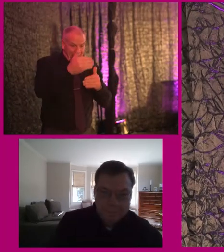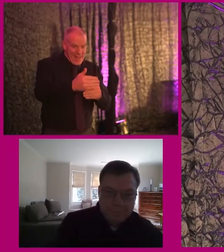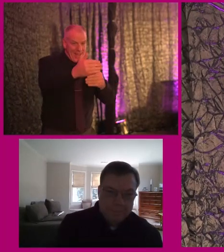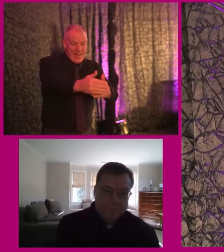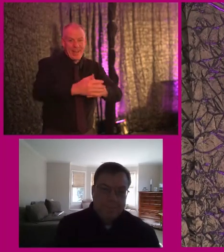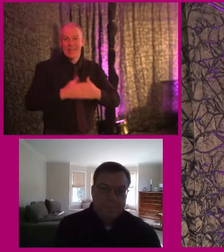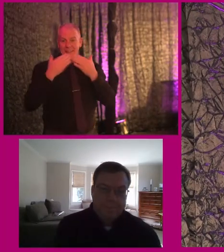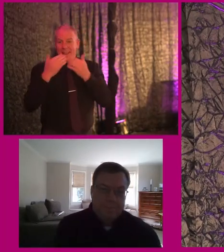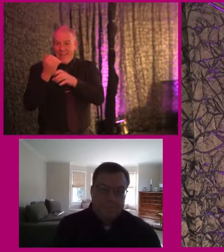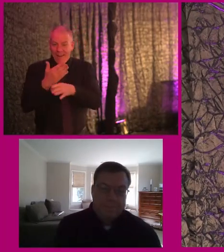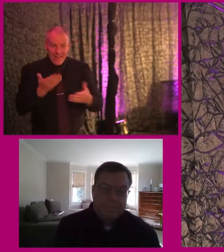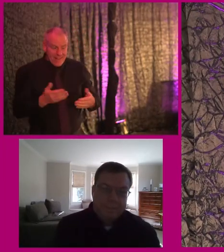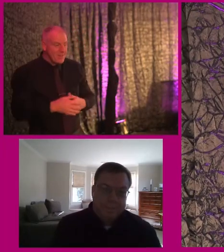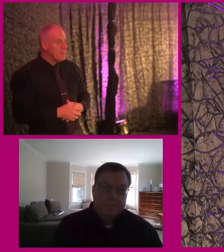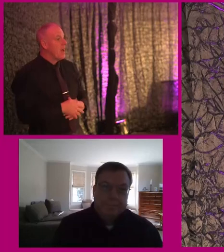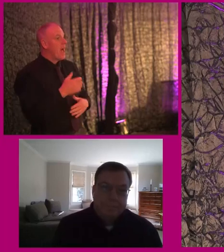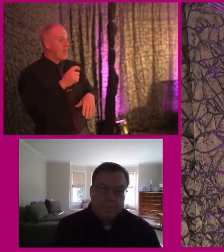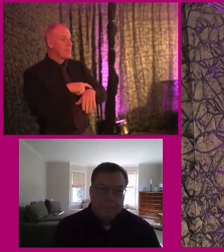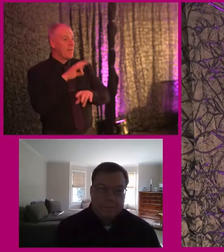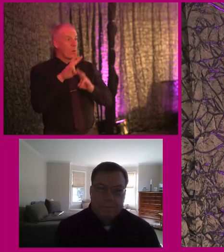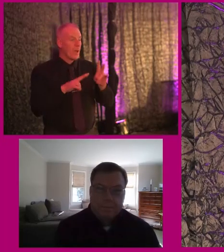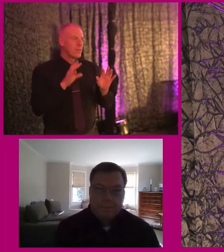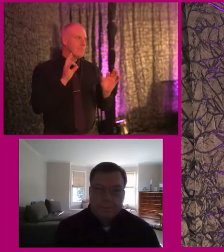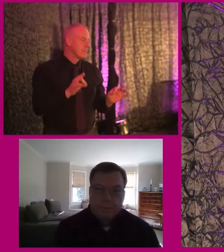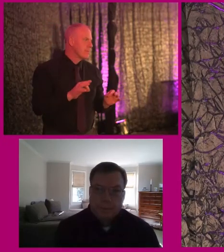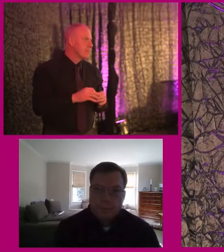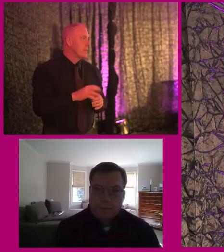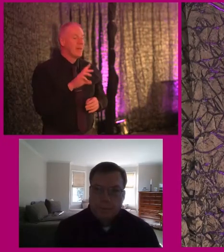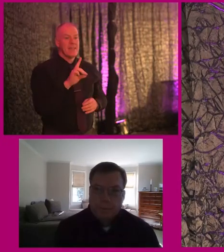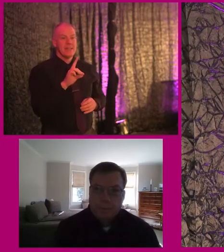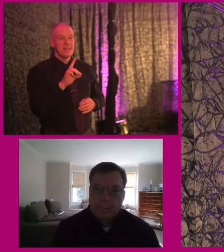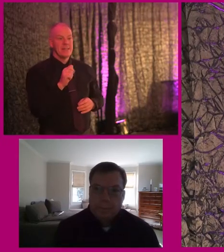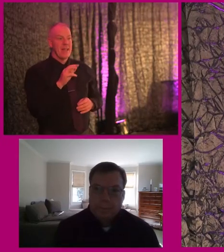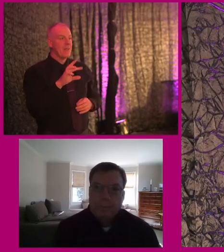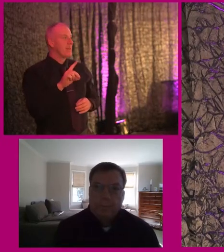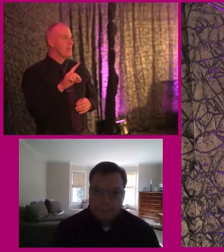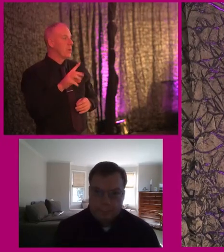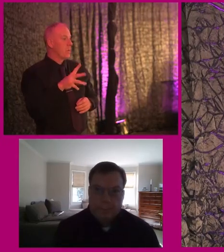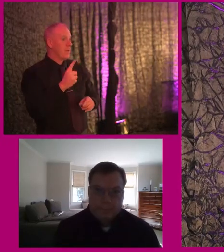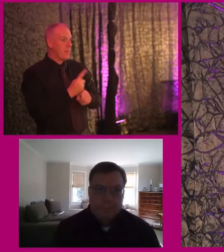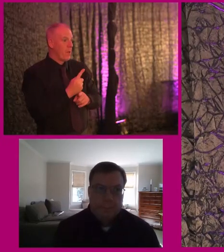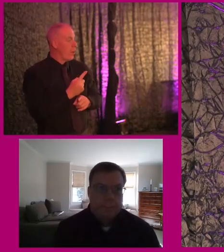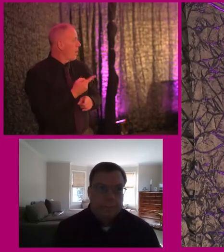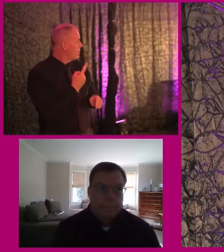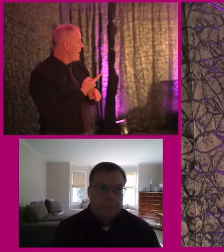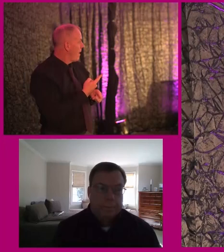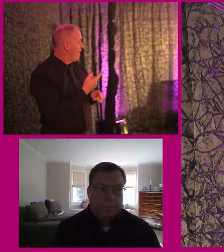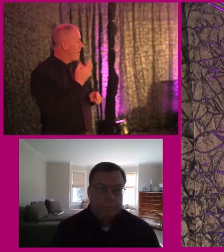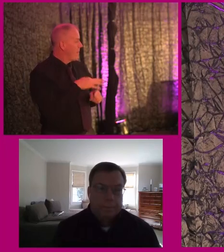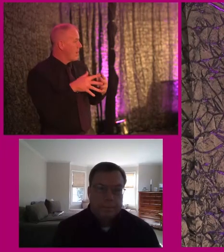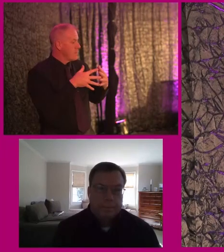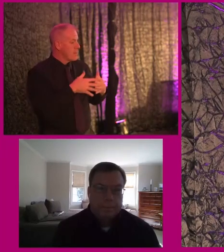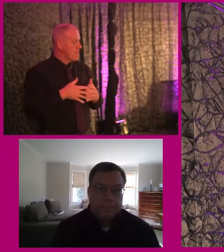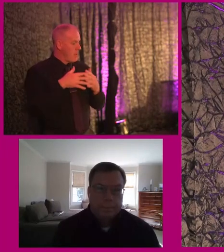you all very much indeed. We do have time for questions, which is fantastic. And David is going to join us again, I believe, from the US.